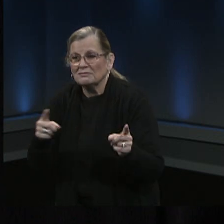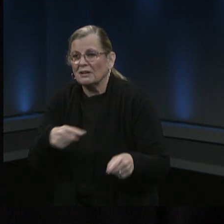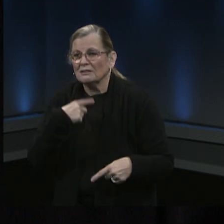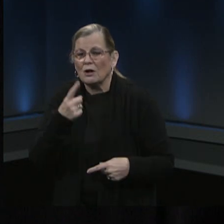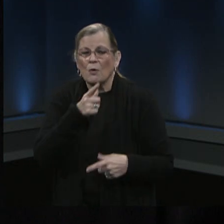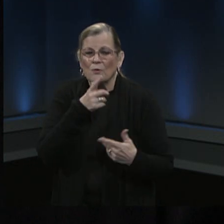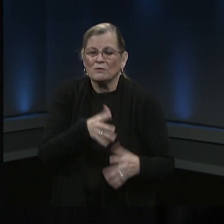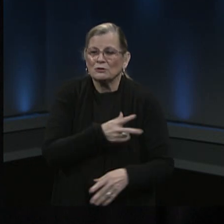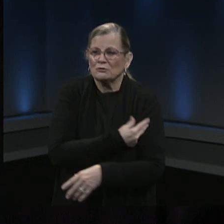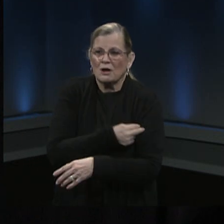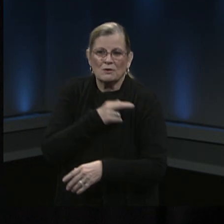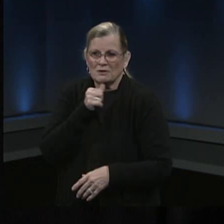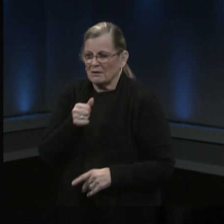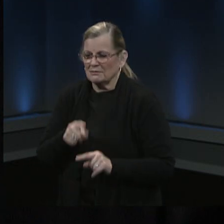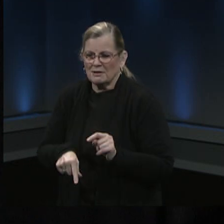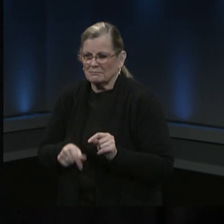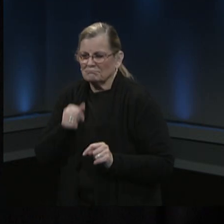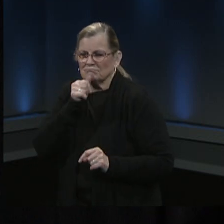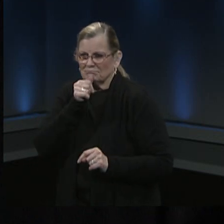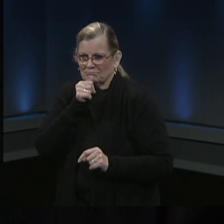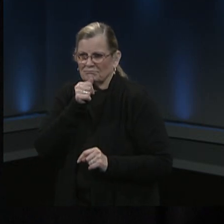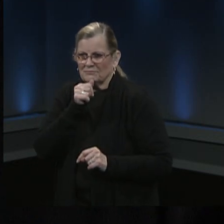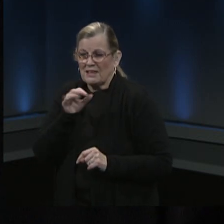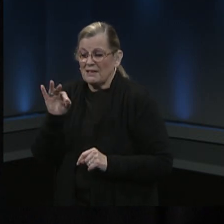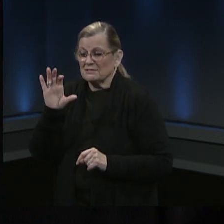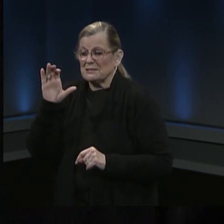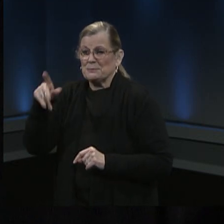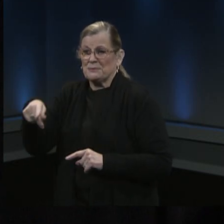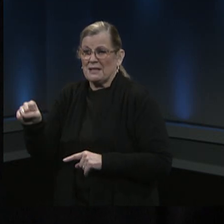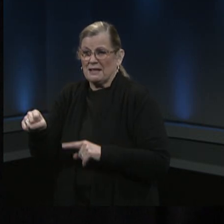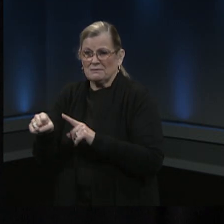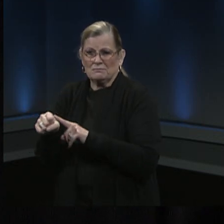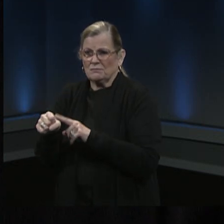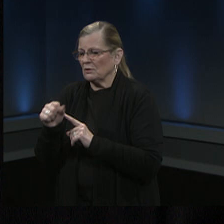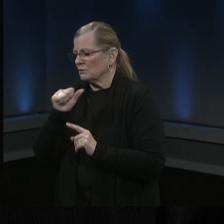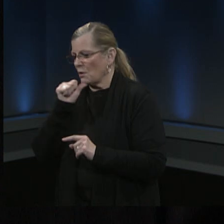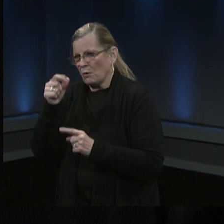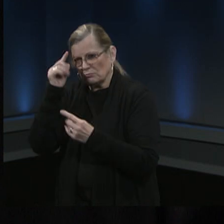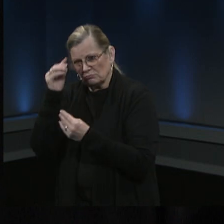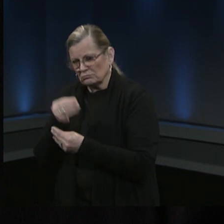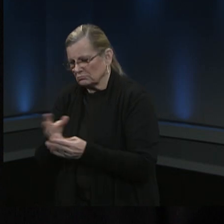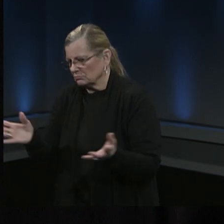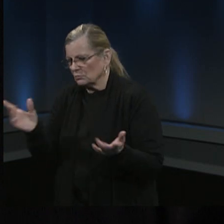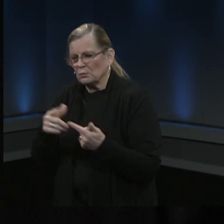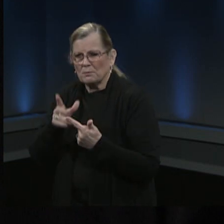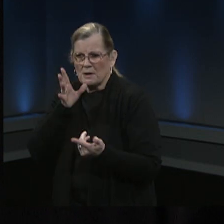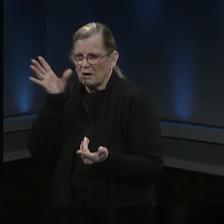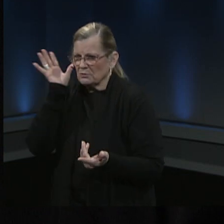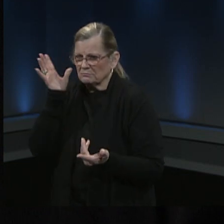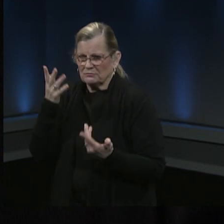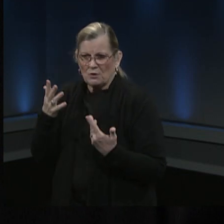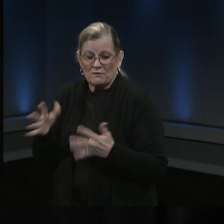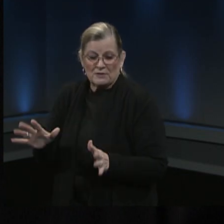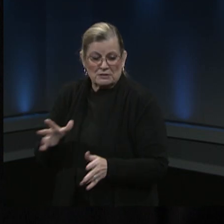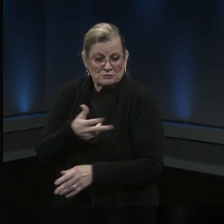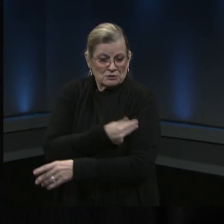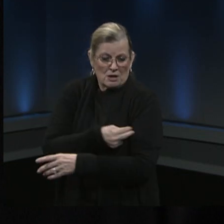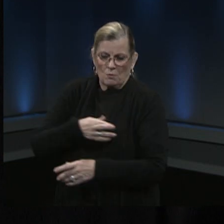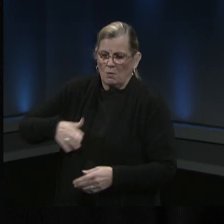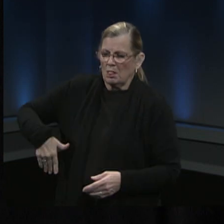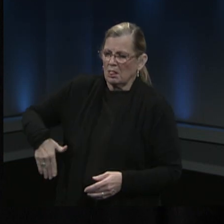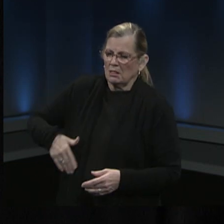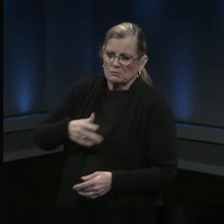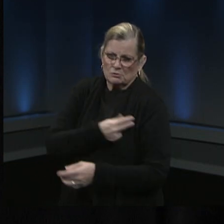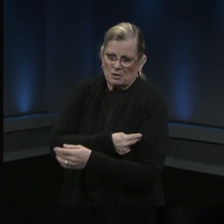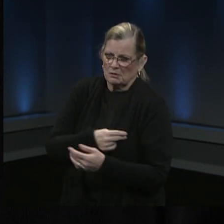so FCPS would not be sharing whether or not you had been vaccinated with the students or their